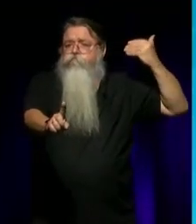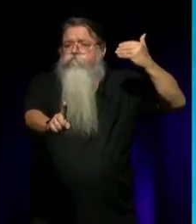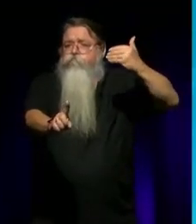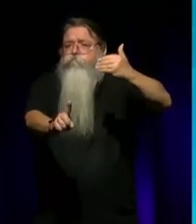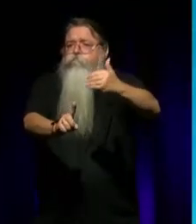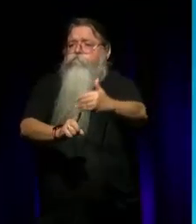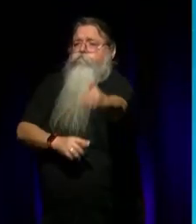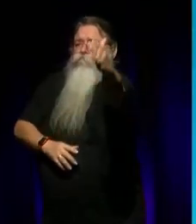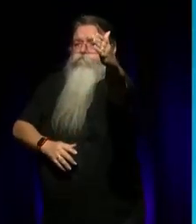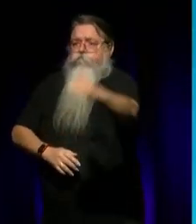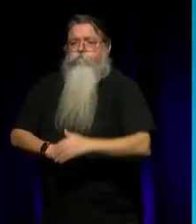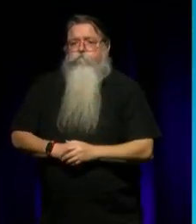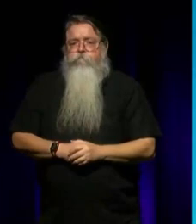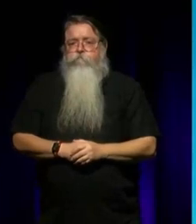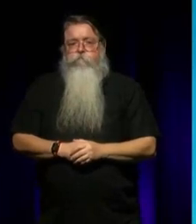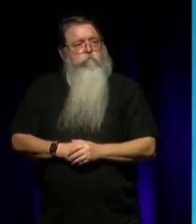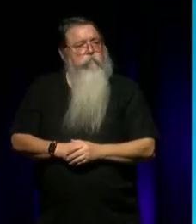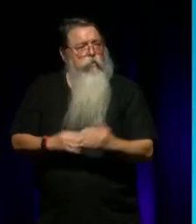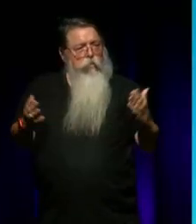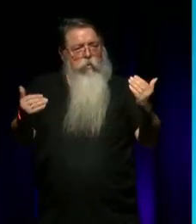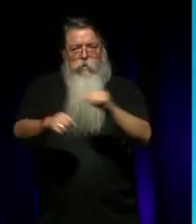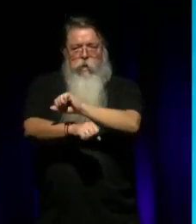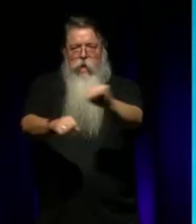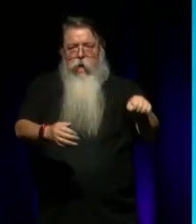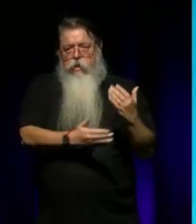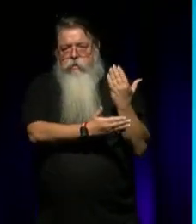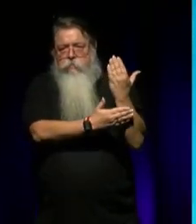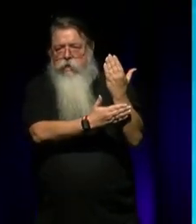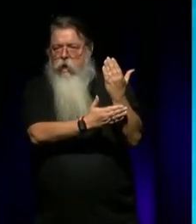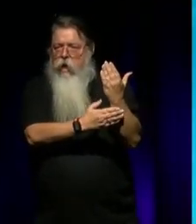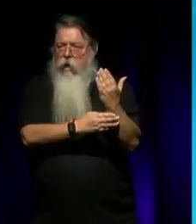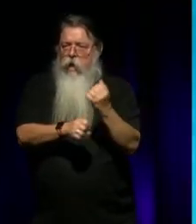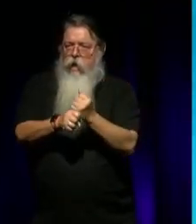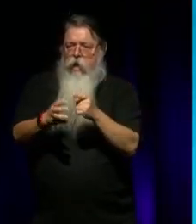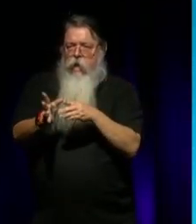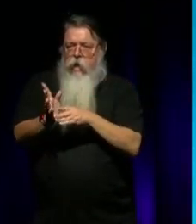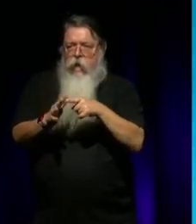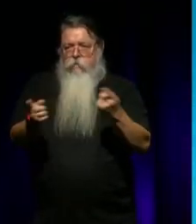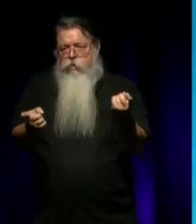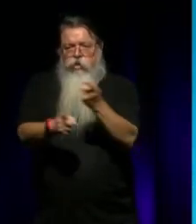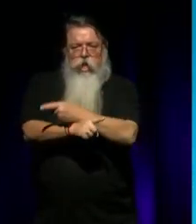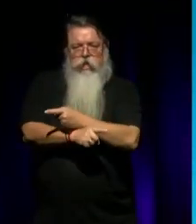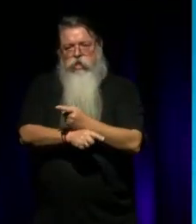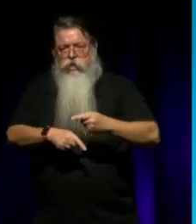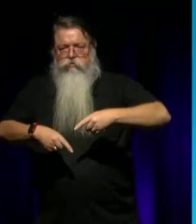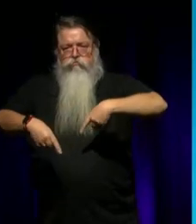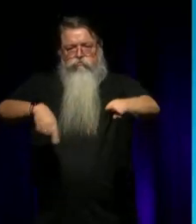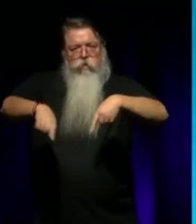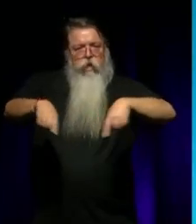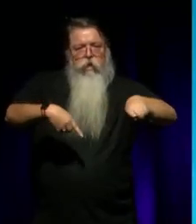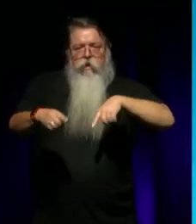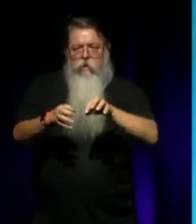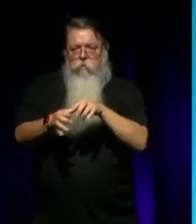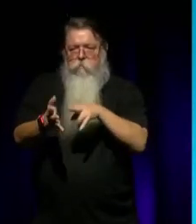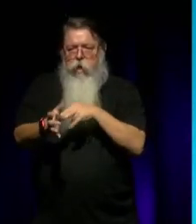I extend a very warm welcome to our speaker, the absolutely game-changing choreographer and artistic director of Bangarra